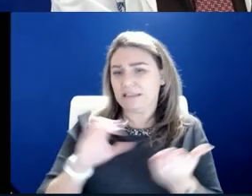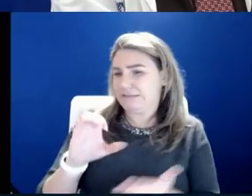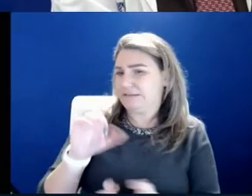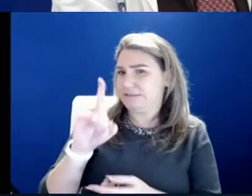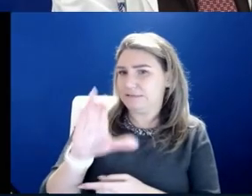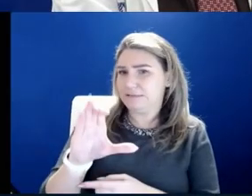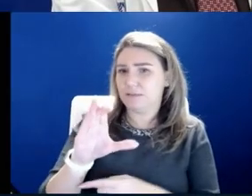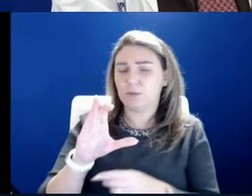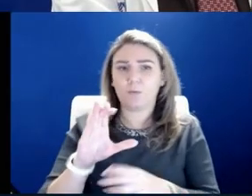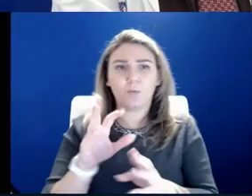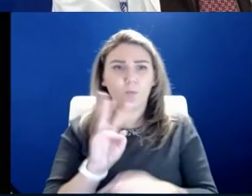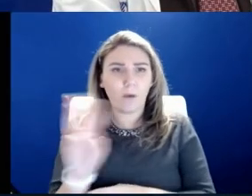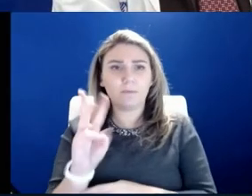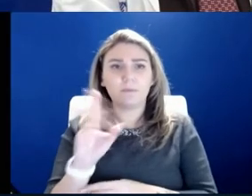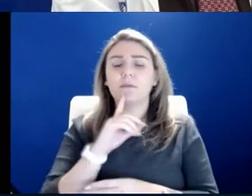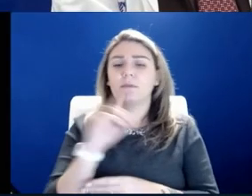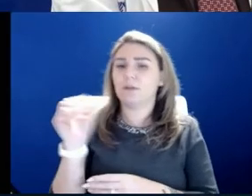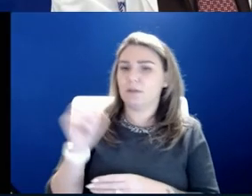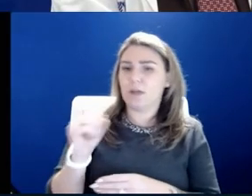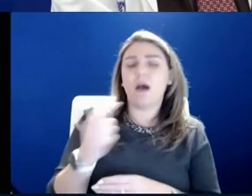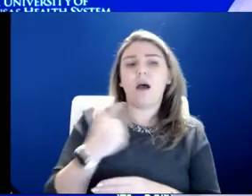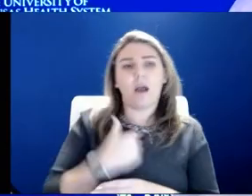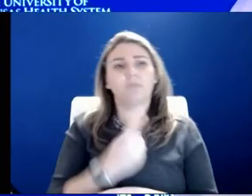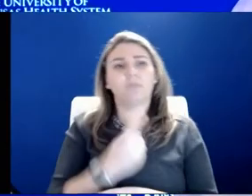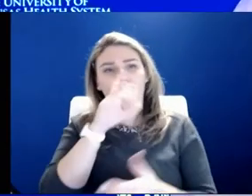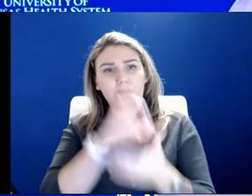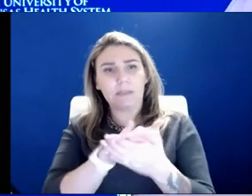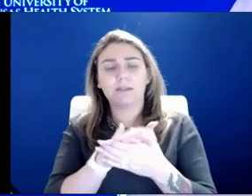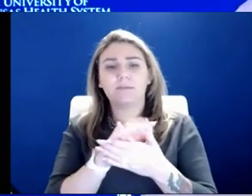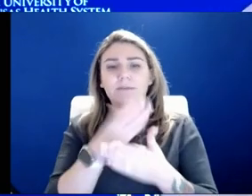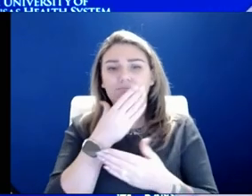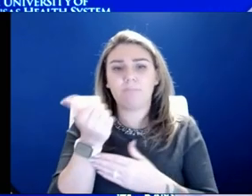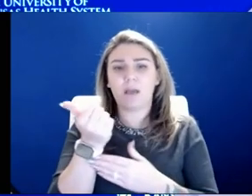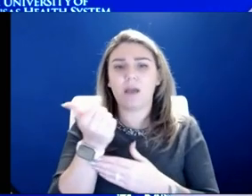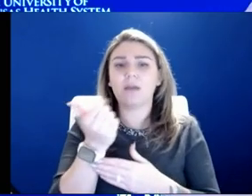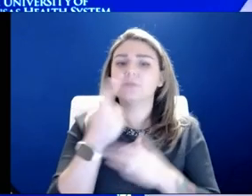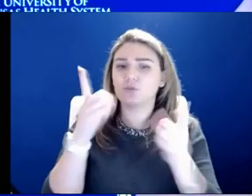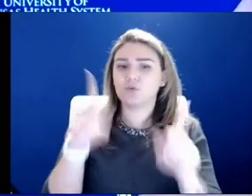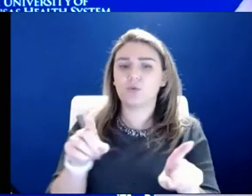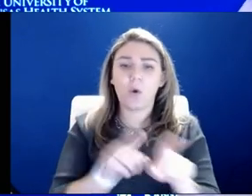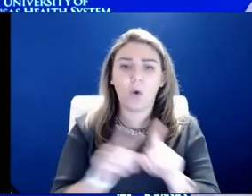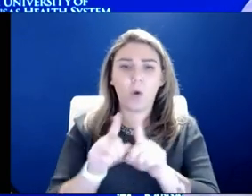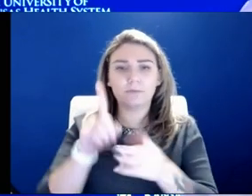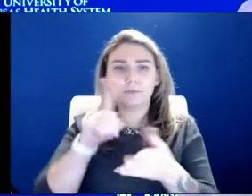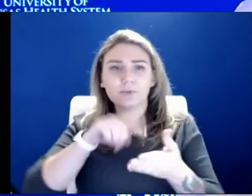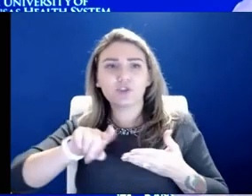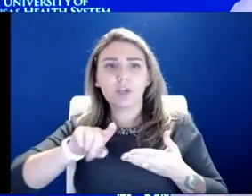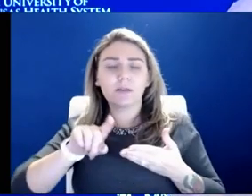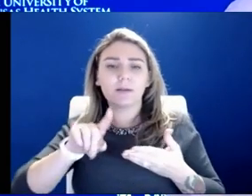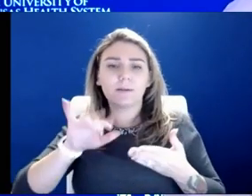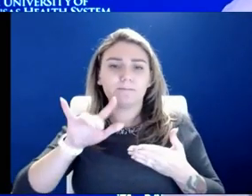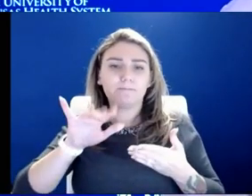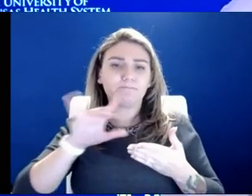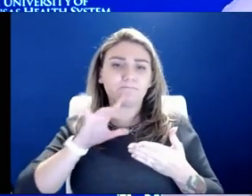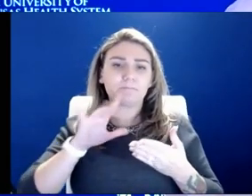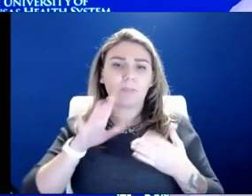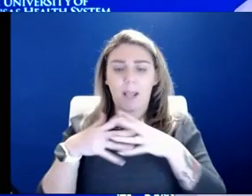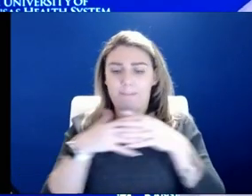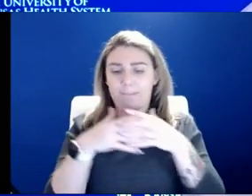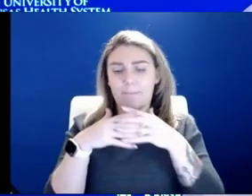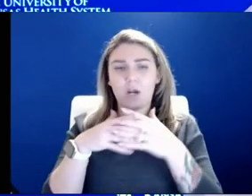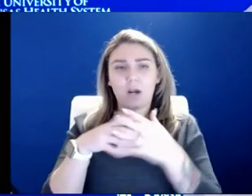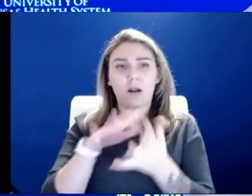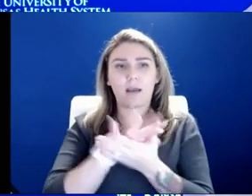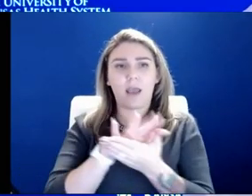think the repository of the CDC is probably the best one. I would agree with you. You can also check the American Academy of Pediatrics.